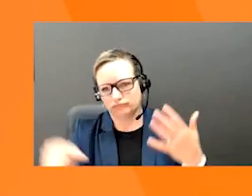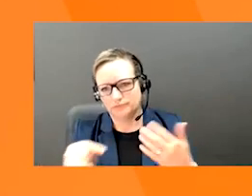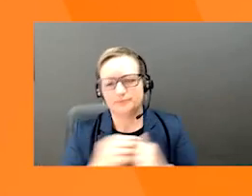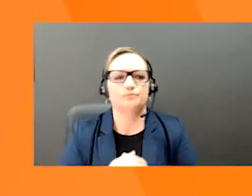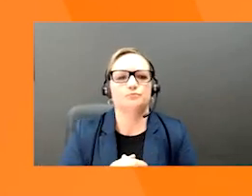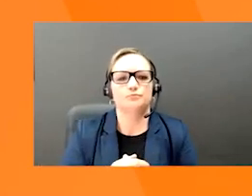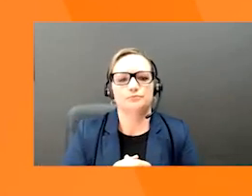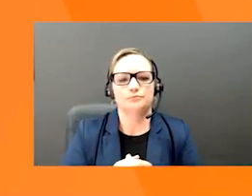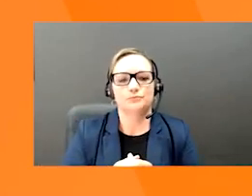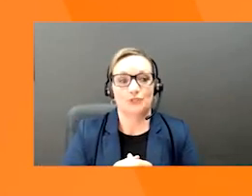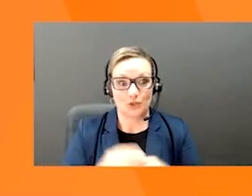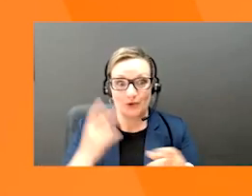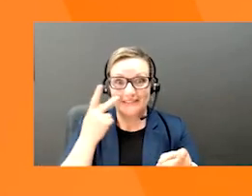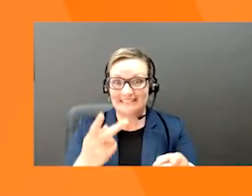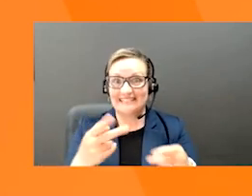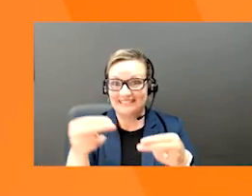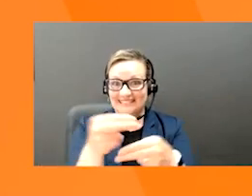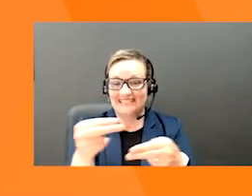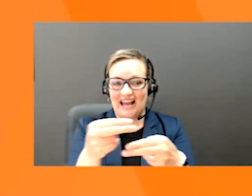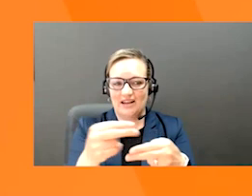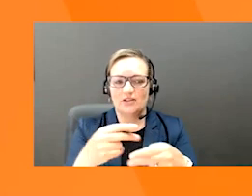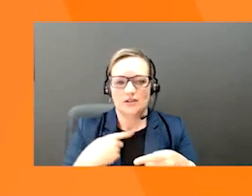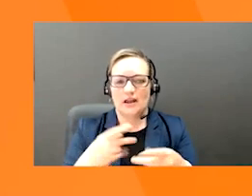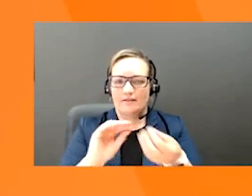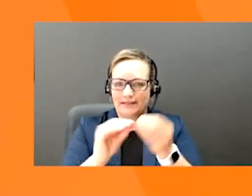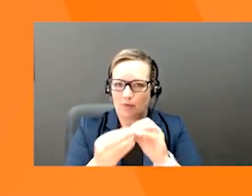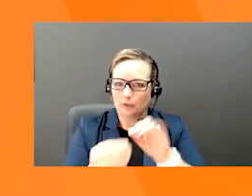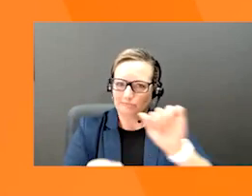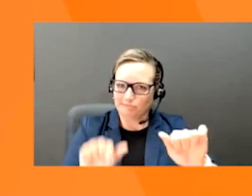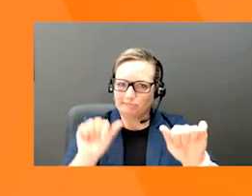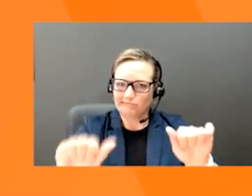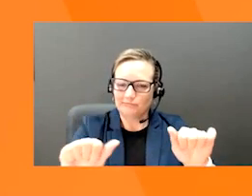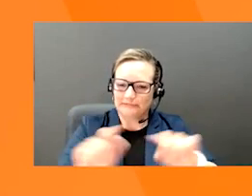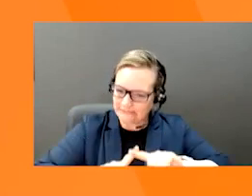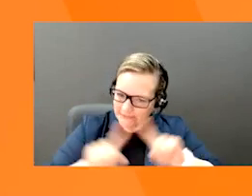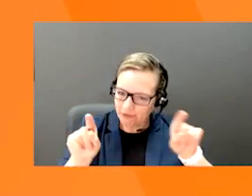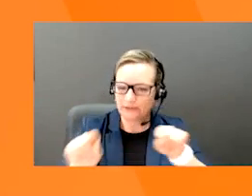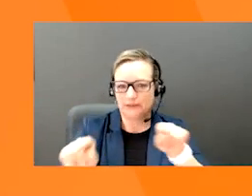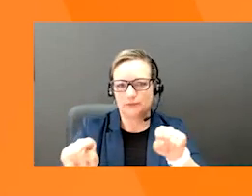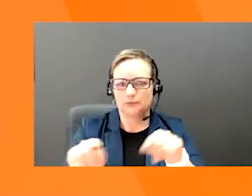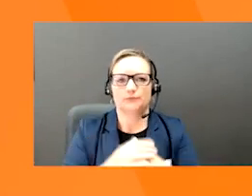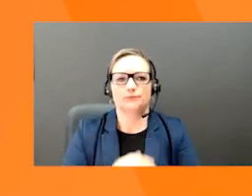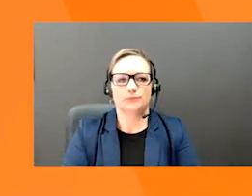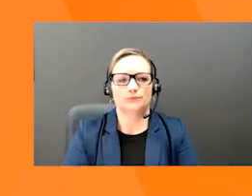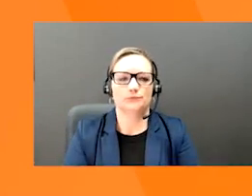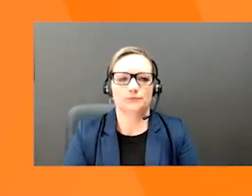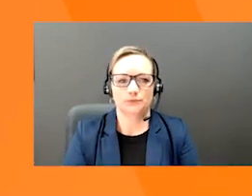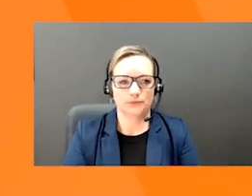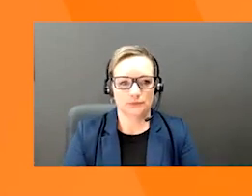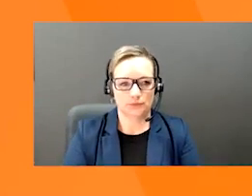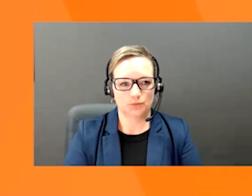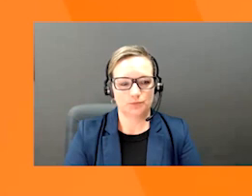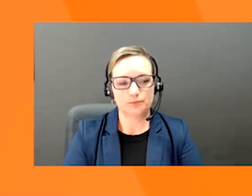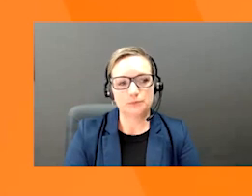And so you can see here, they need separate GEETNs. I'll just sort of realize that I missed that transition.